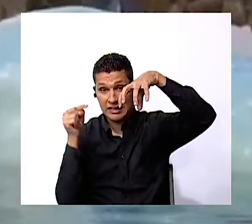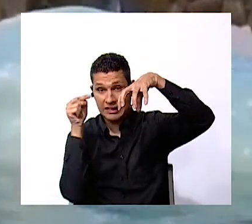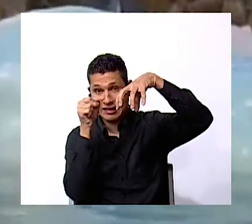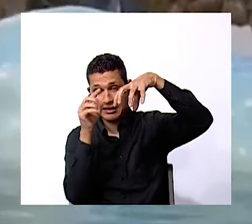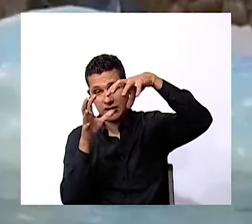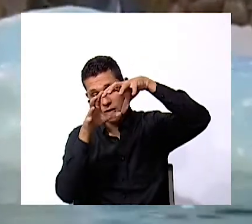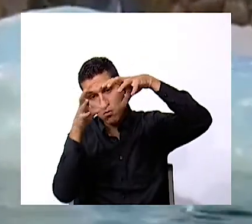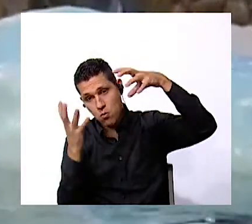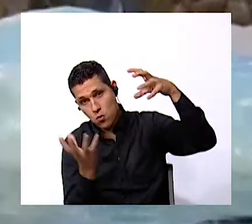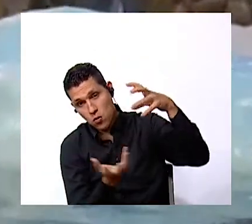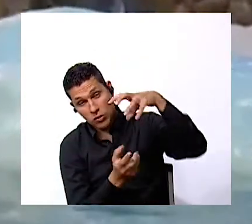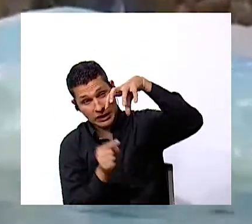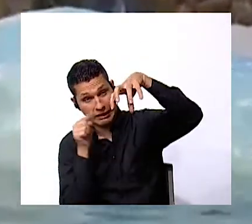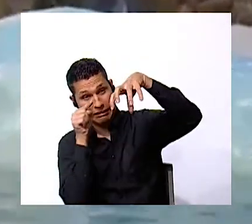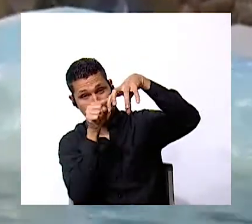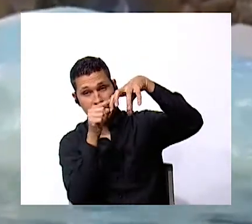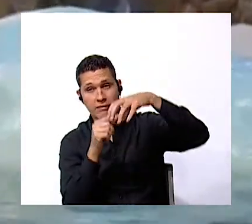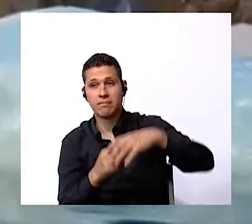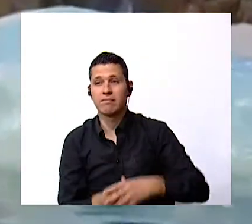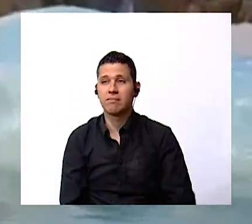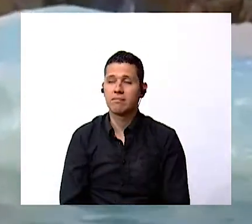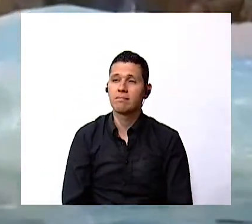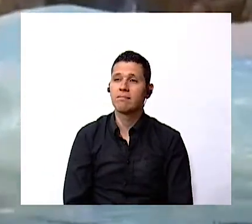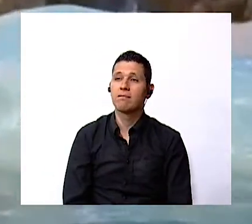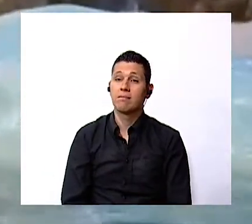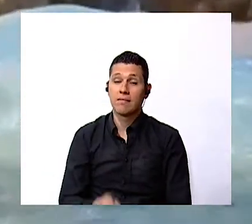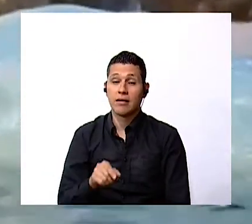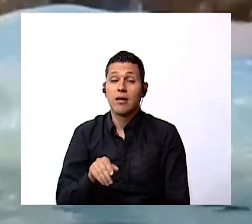penguins live on ice in antarctica